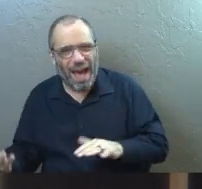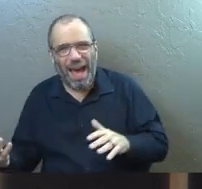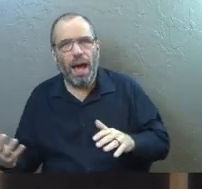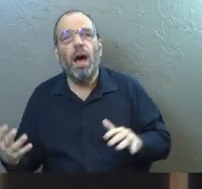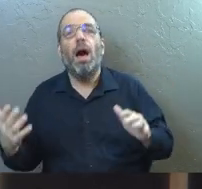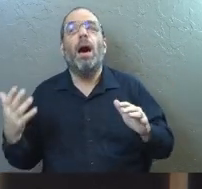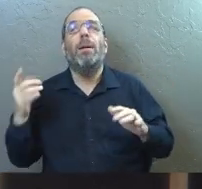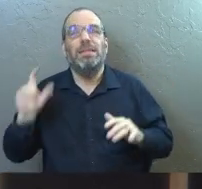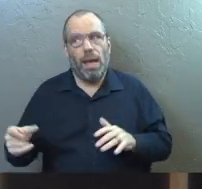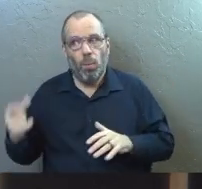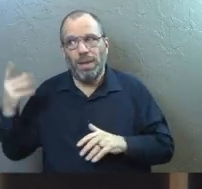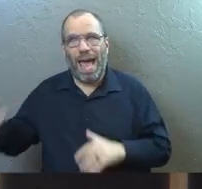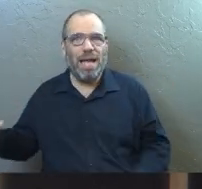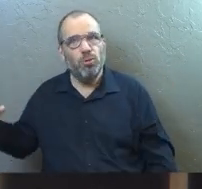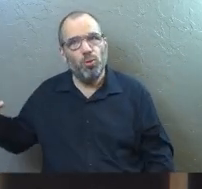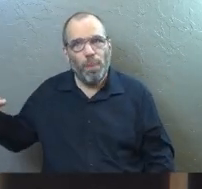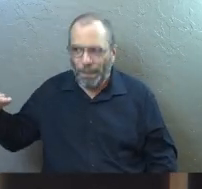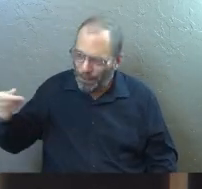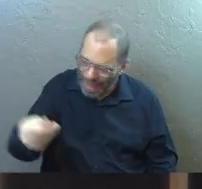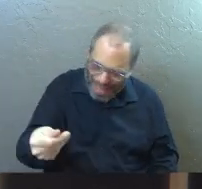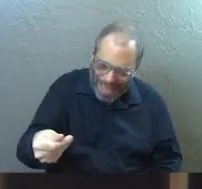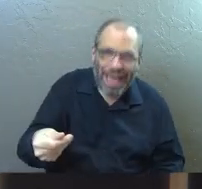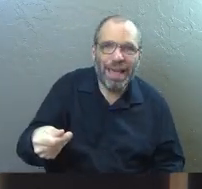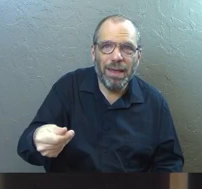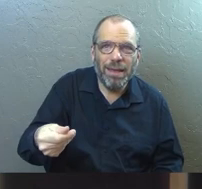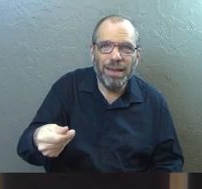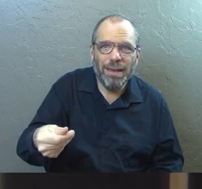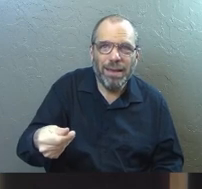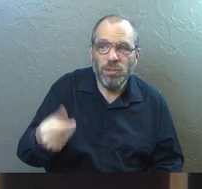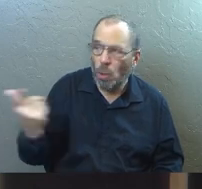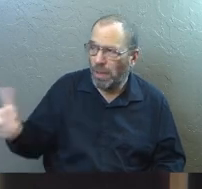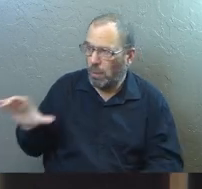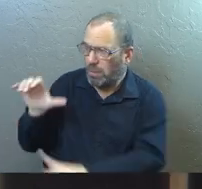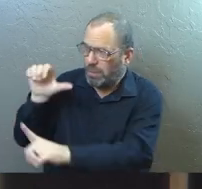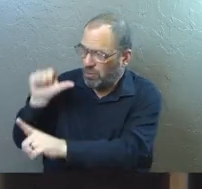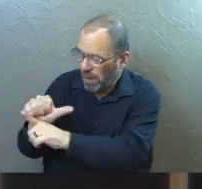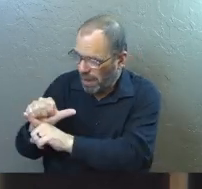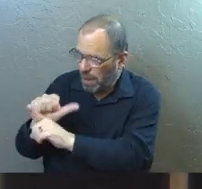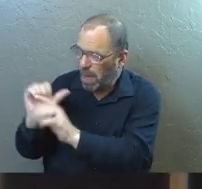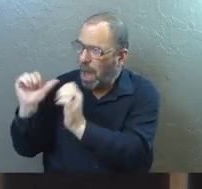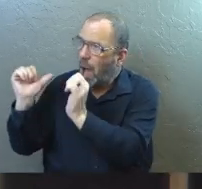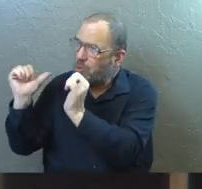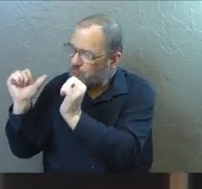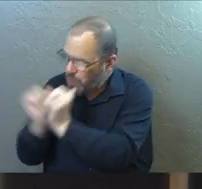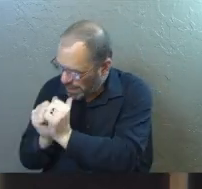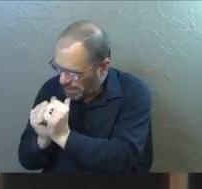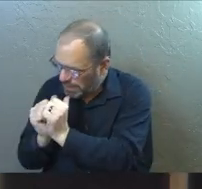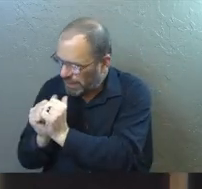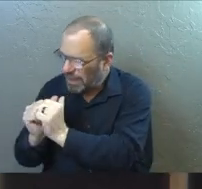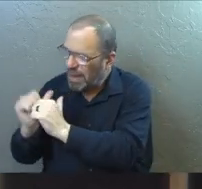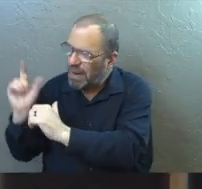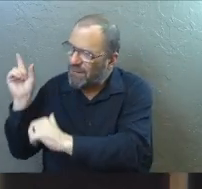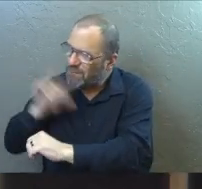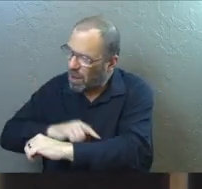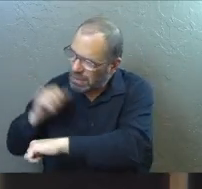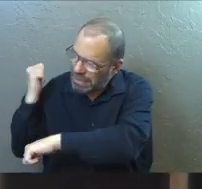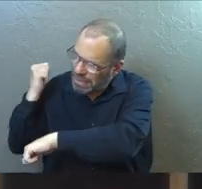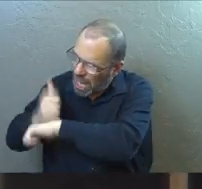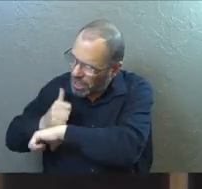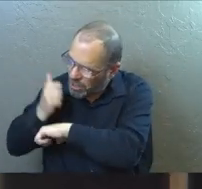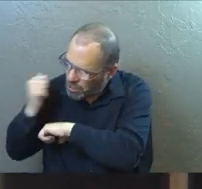Because someone had to pay. And so he was betrayed. And he was arrested. And he was falsely accused.